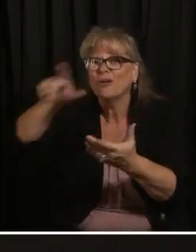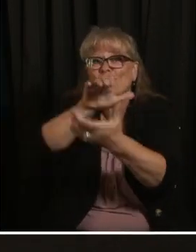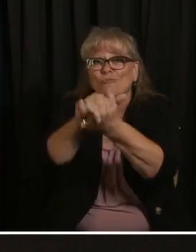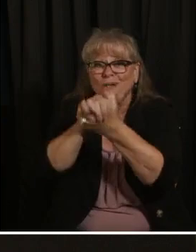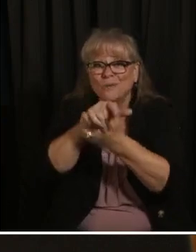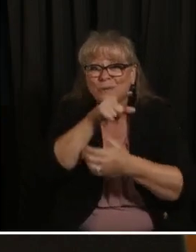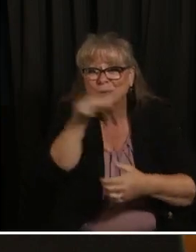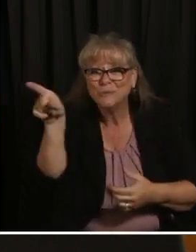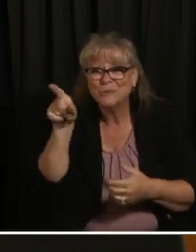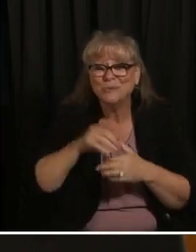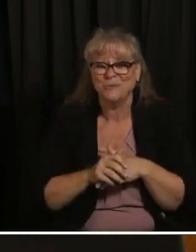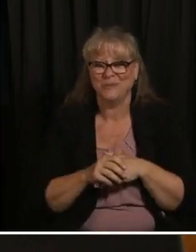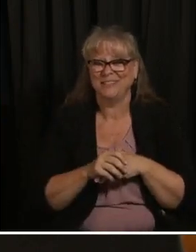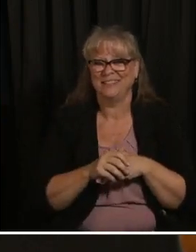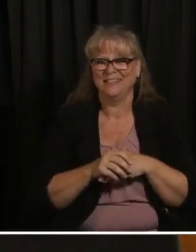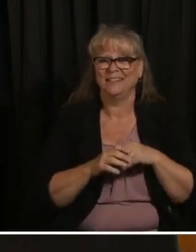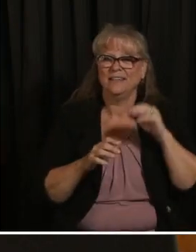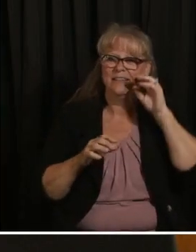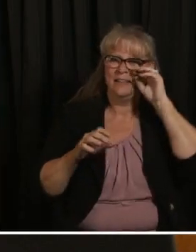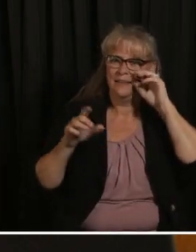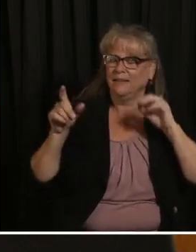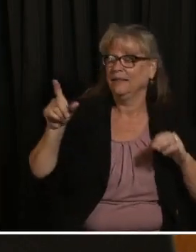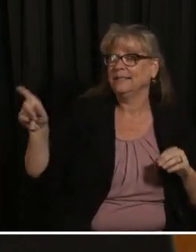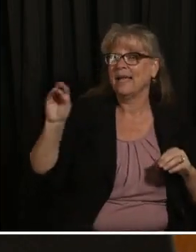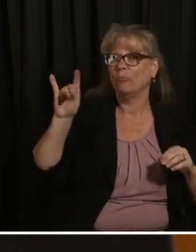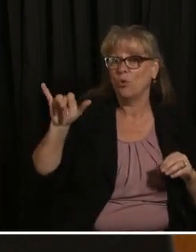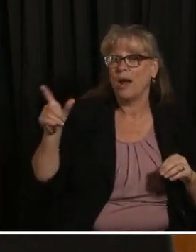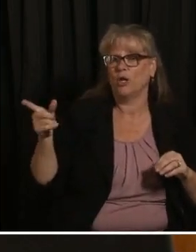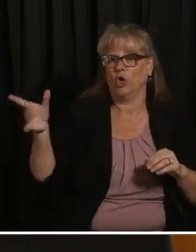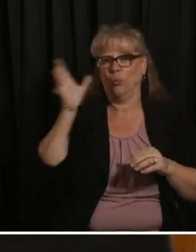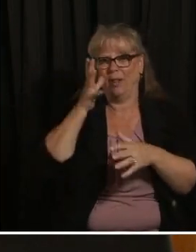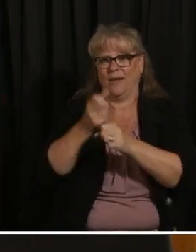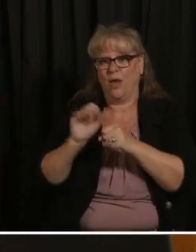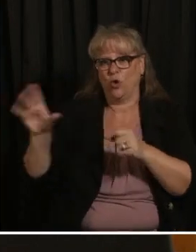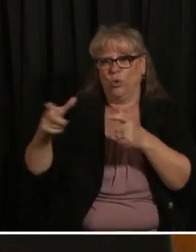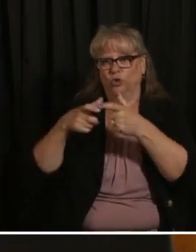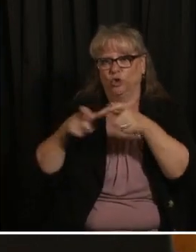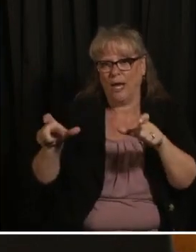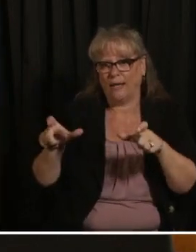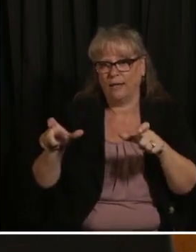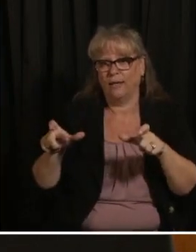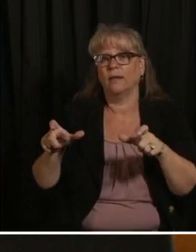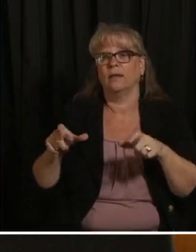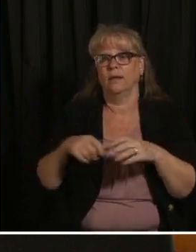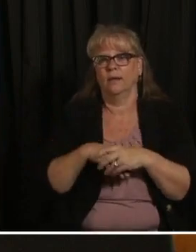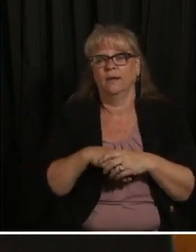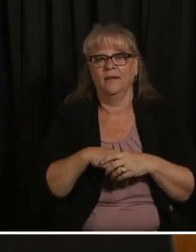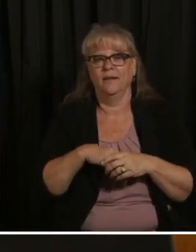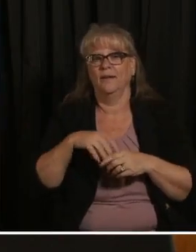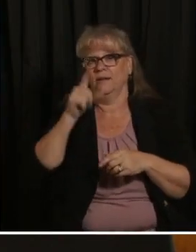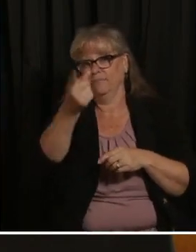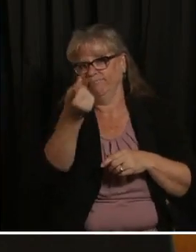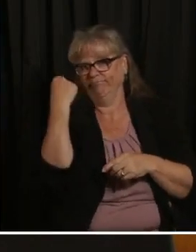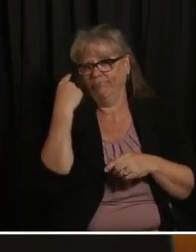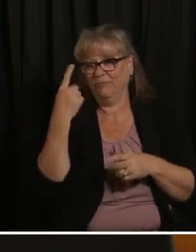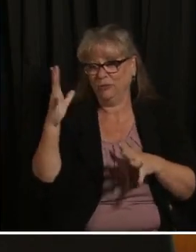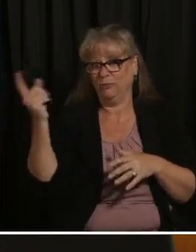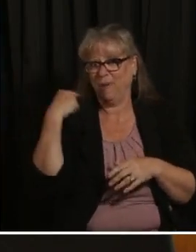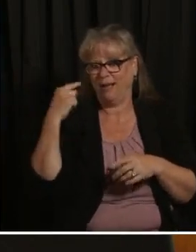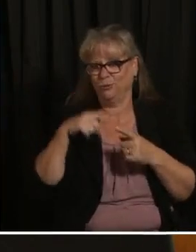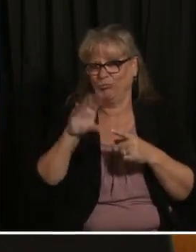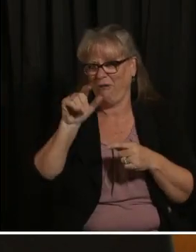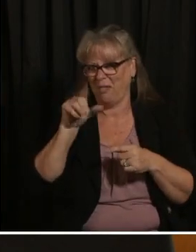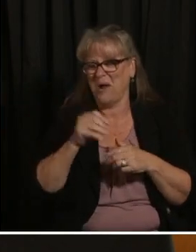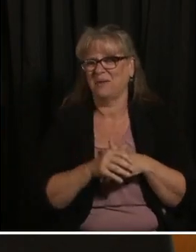and Zen and Brady will have some for you as mementos as well uh when you get back uh for anybody who wants more